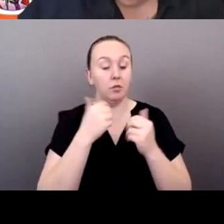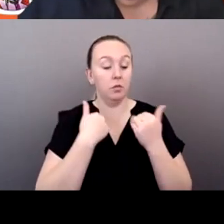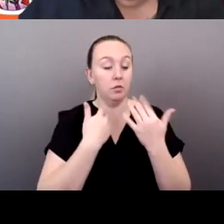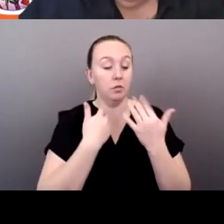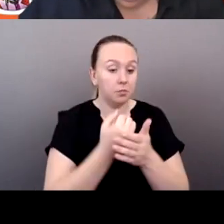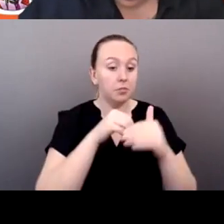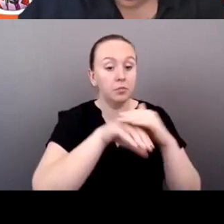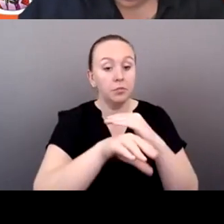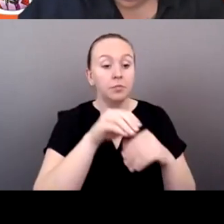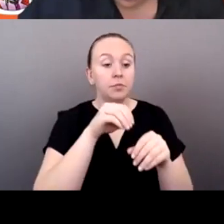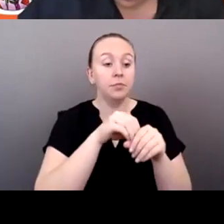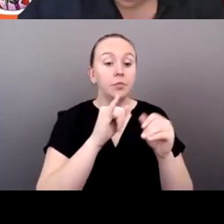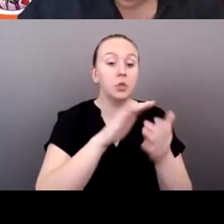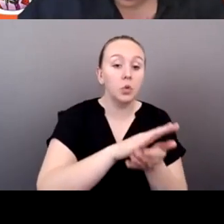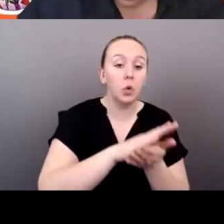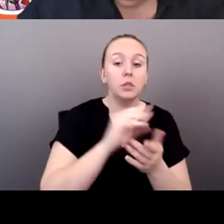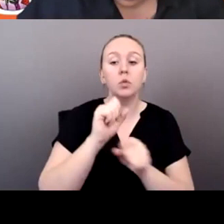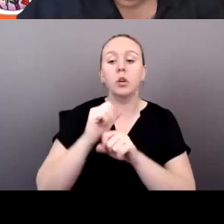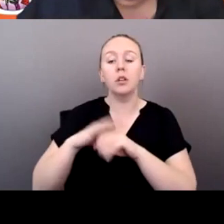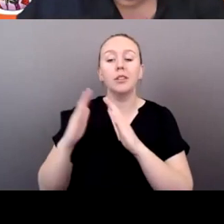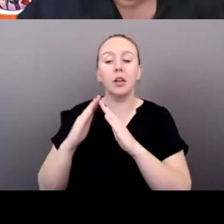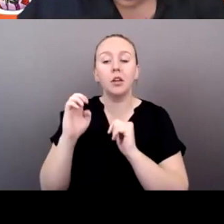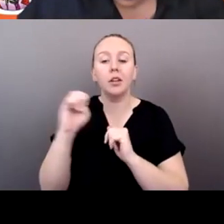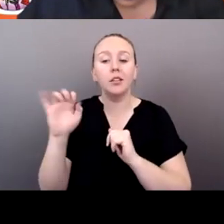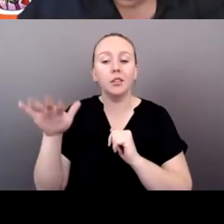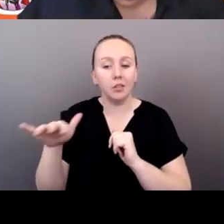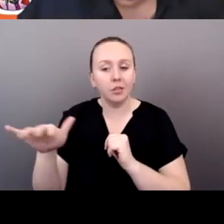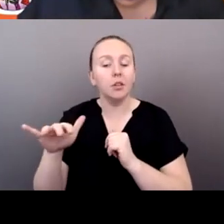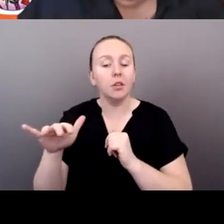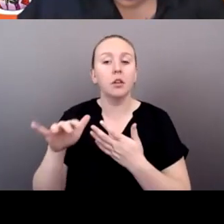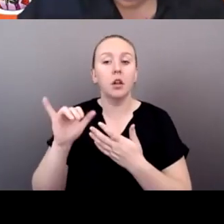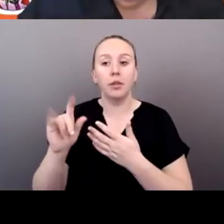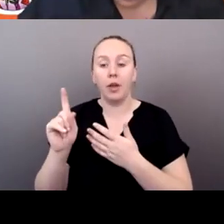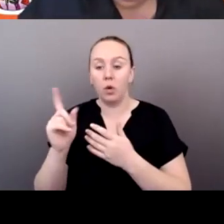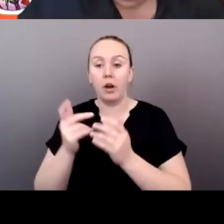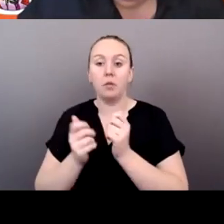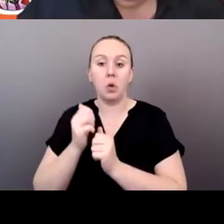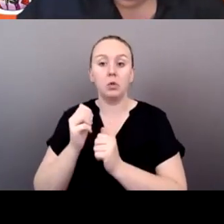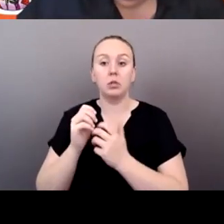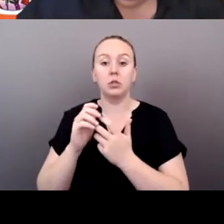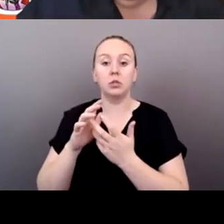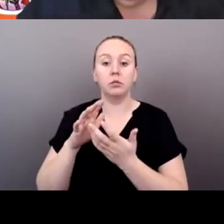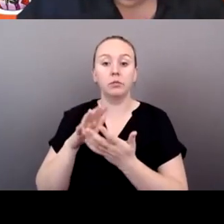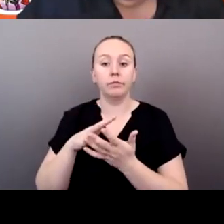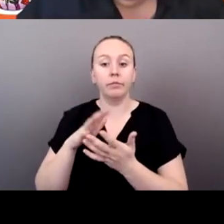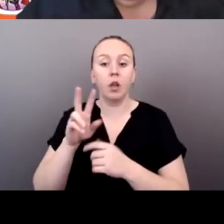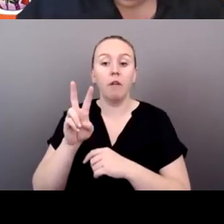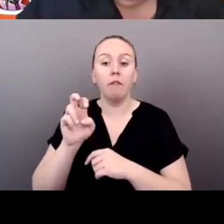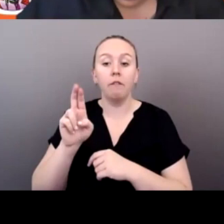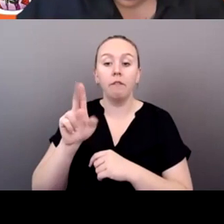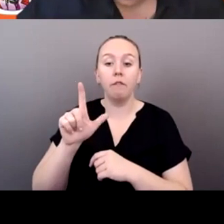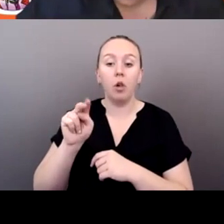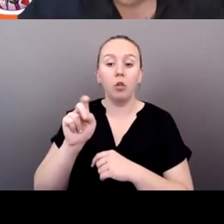on the downtown east side with where some of our most vulnerable women are, and they're definitely need the training there because that's